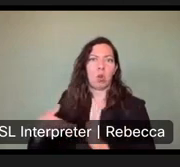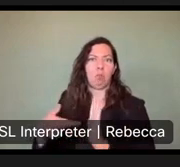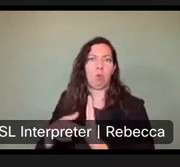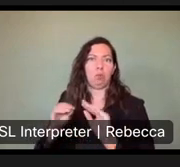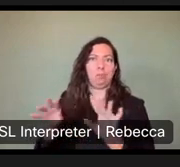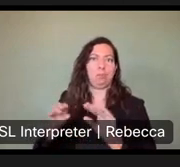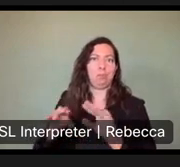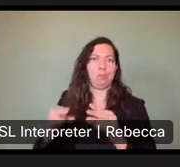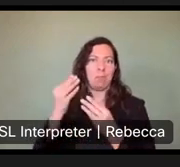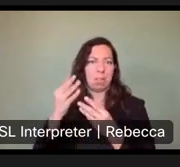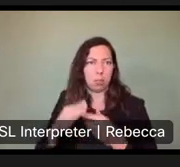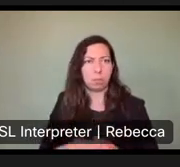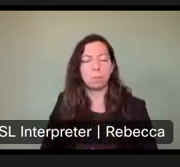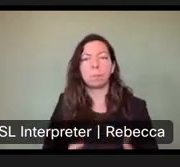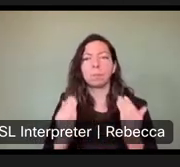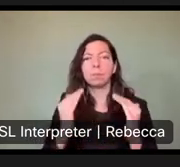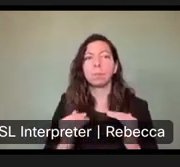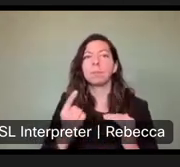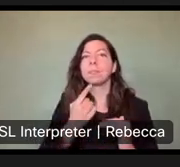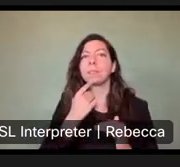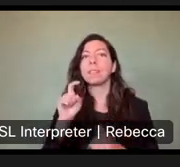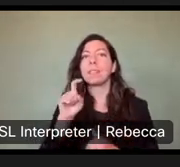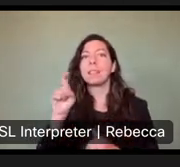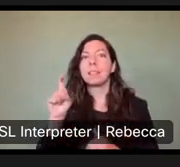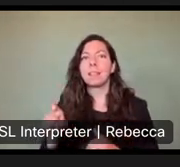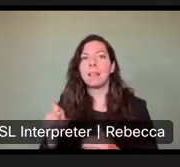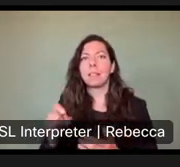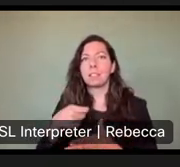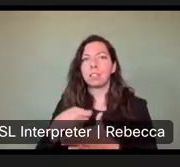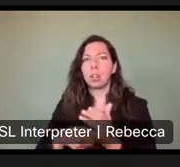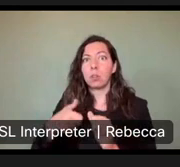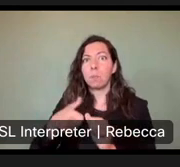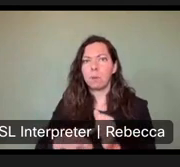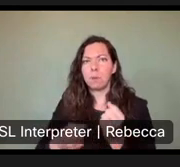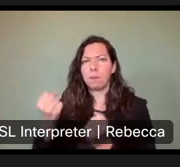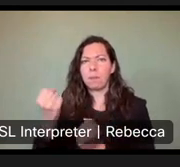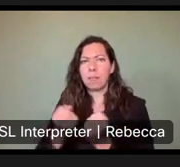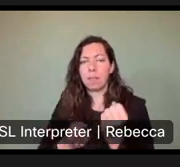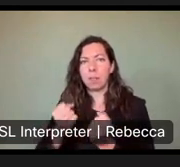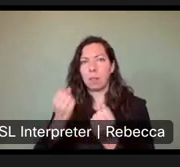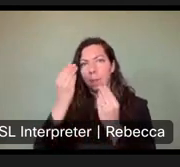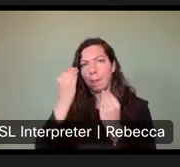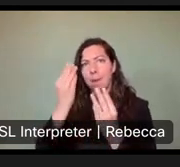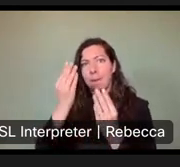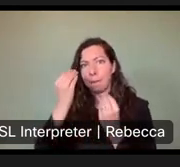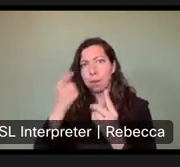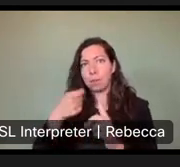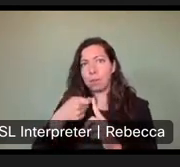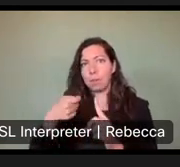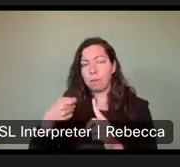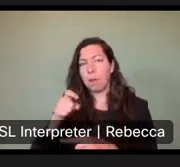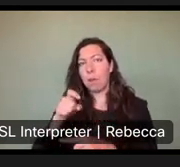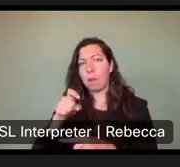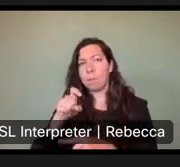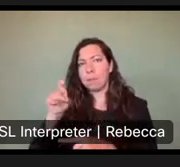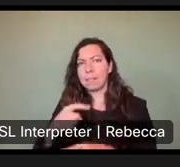Uh, page says Texas actually charges per vehicle. Uh, the information that we have from Texas, uh, shows a per